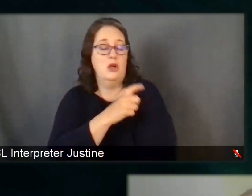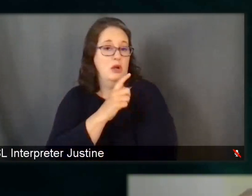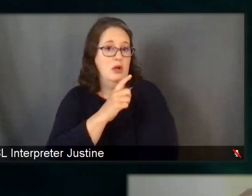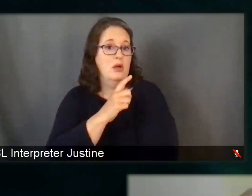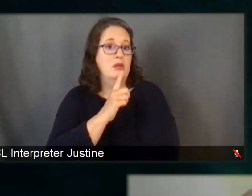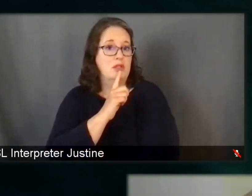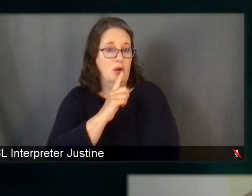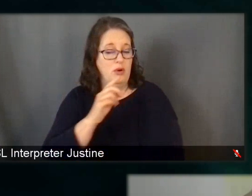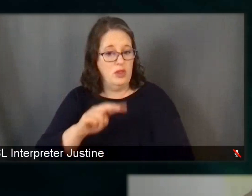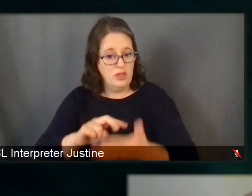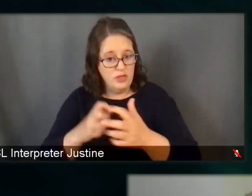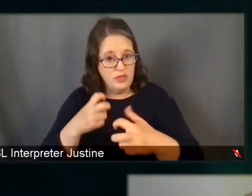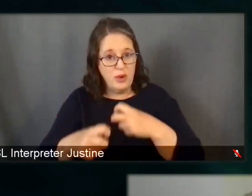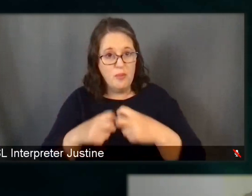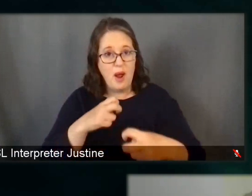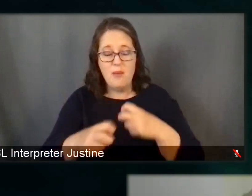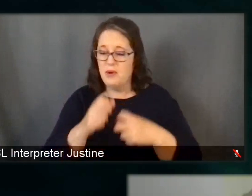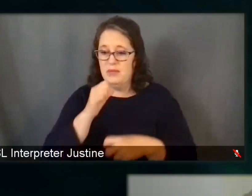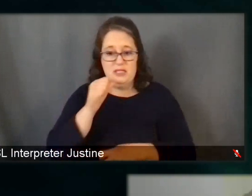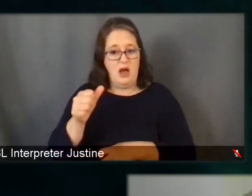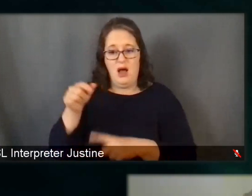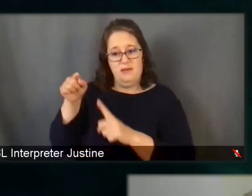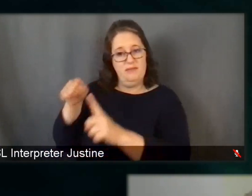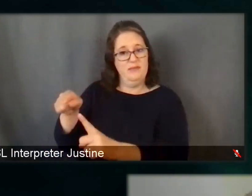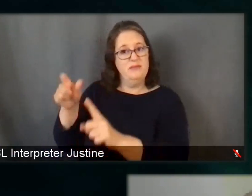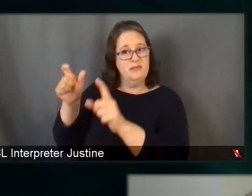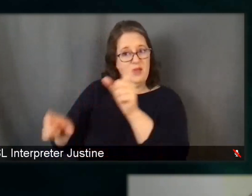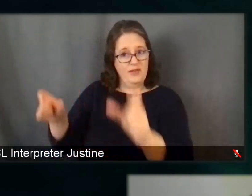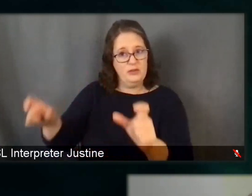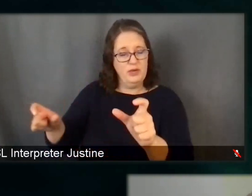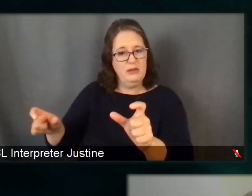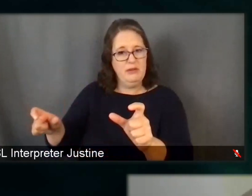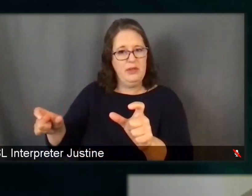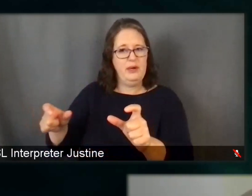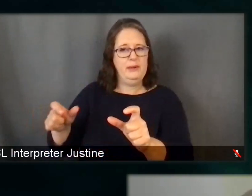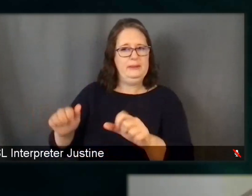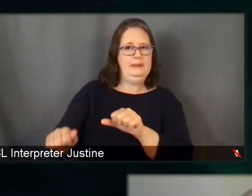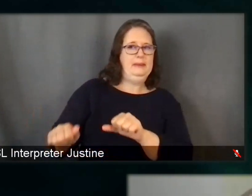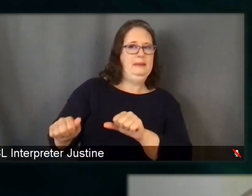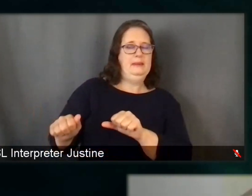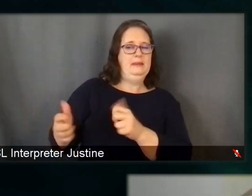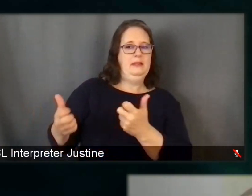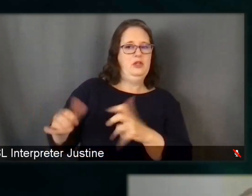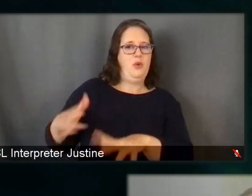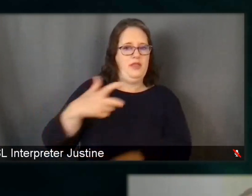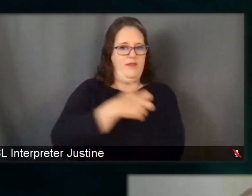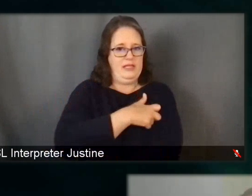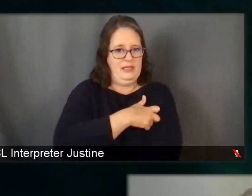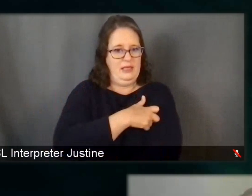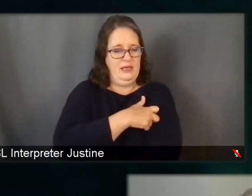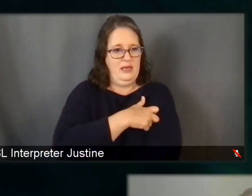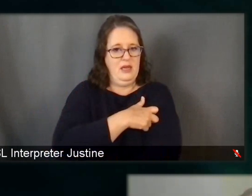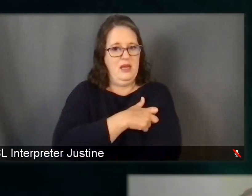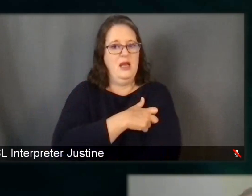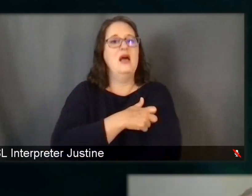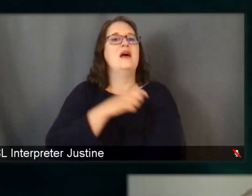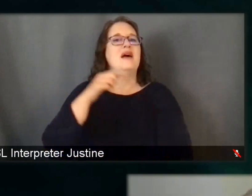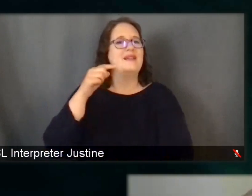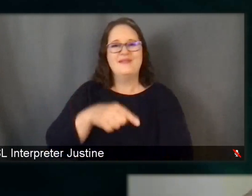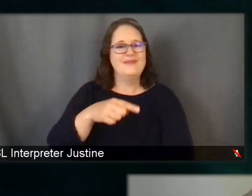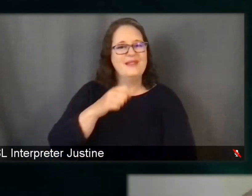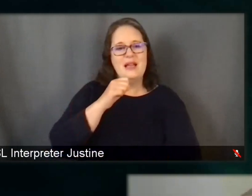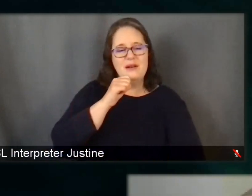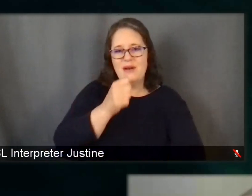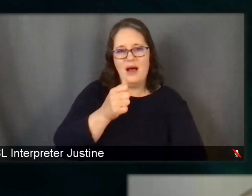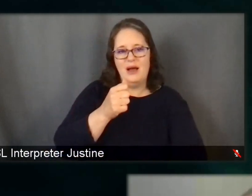issue is with the systems and the structures that they're engaging that have not been kind to them, that have not established and built the trust required to